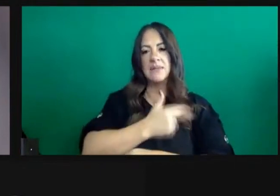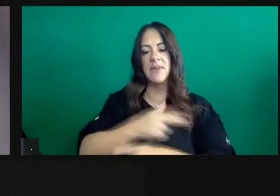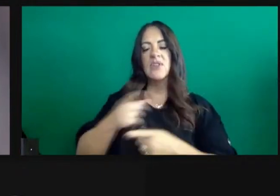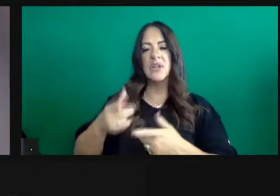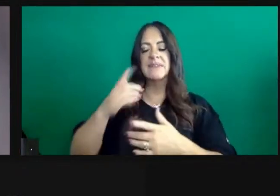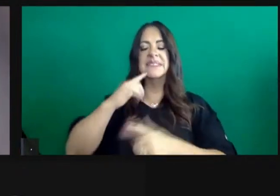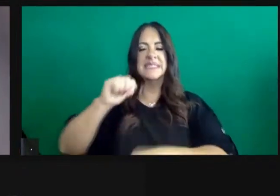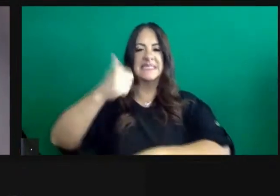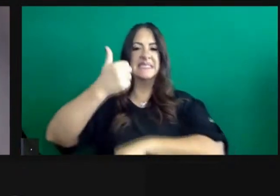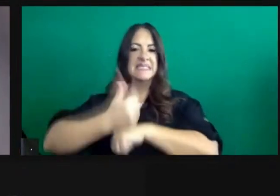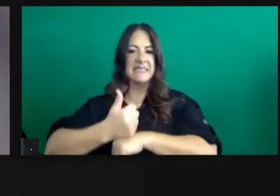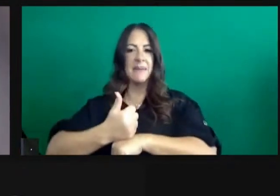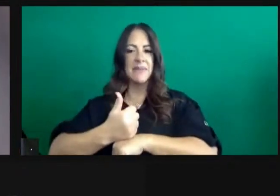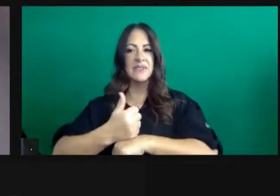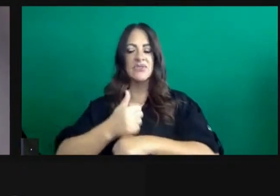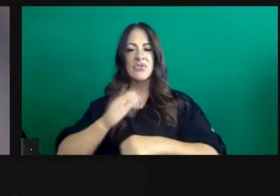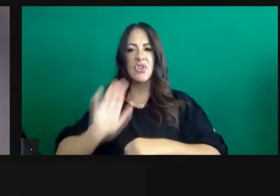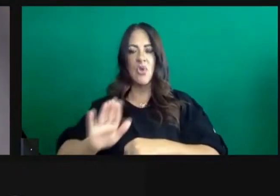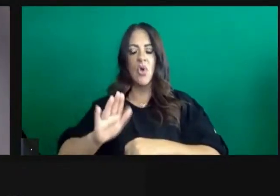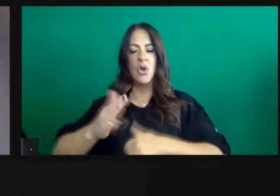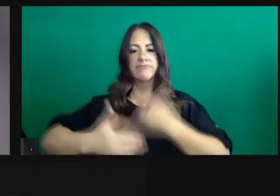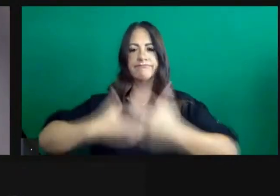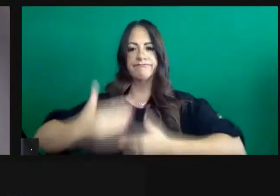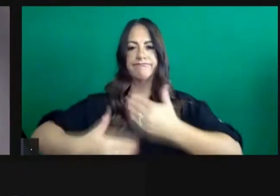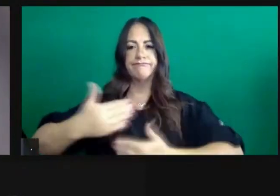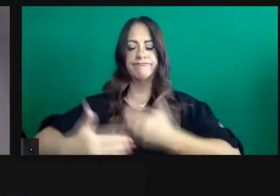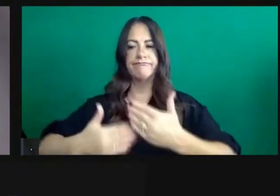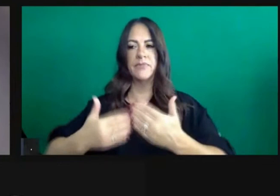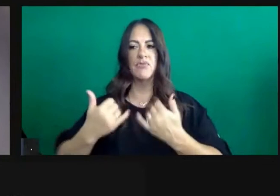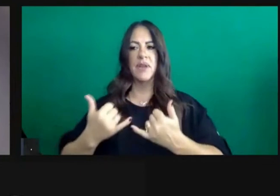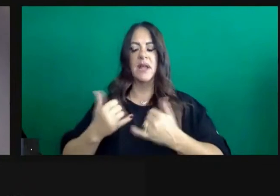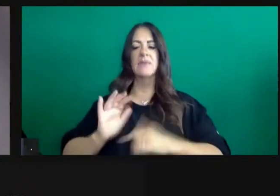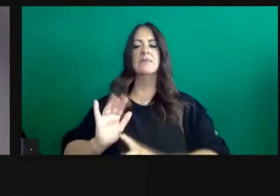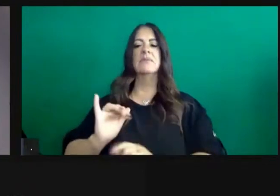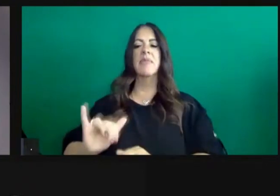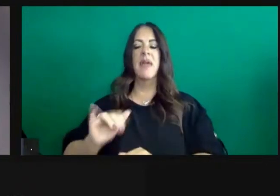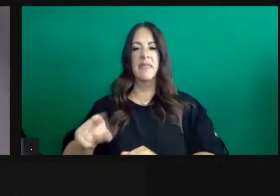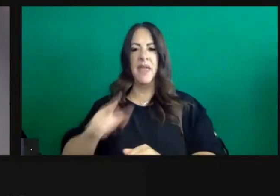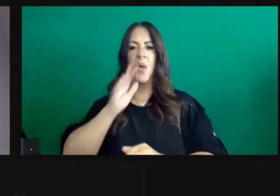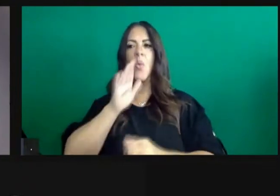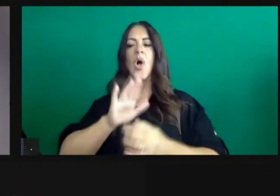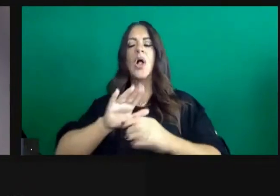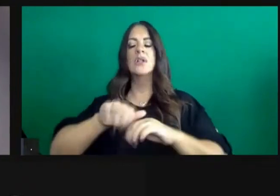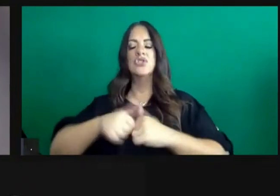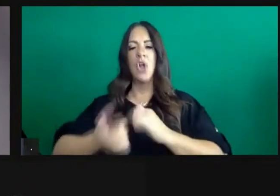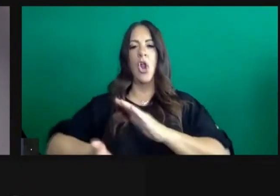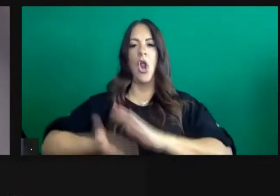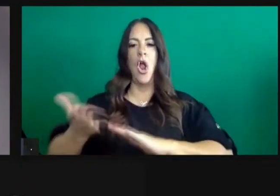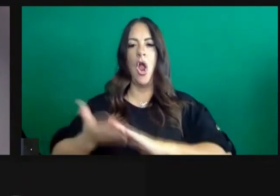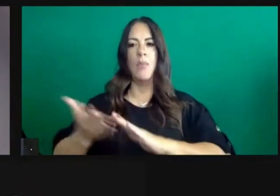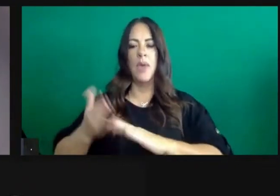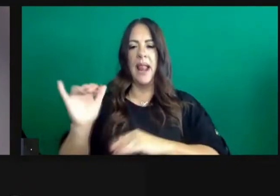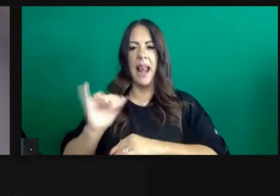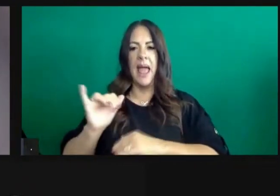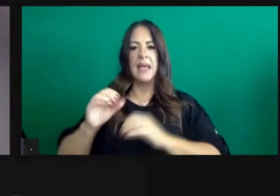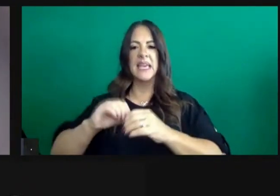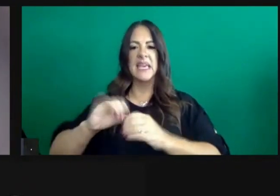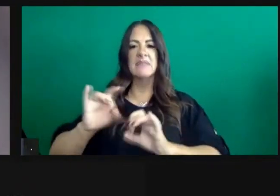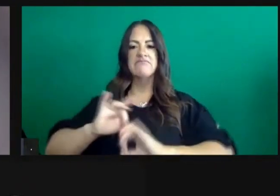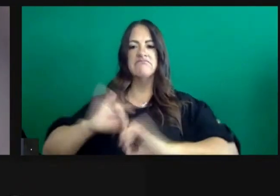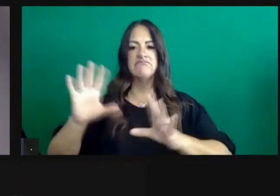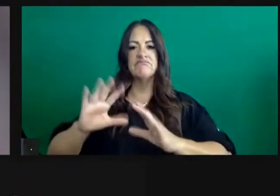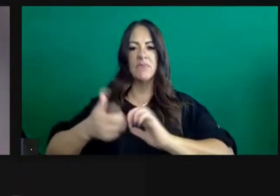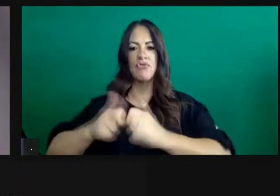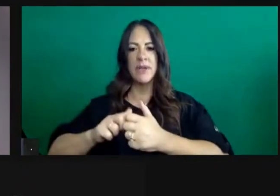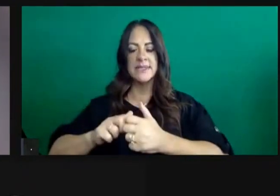some practices that would be part of crisis care, whether those are